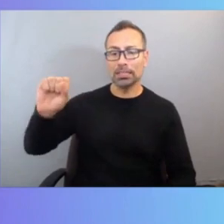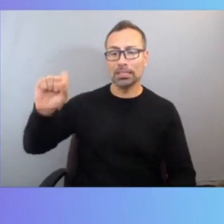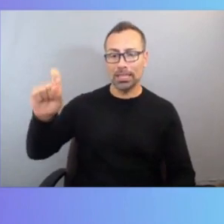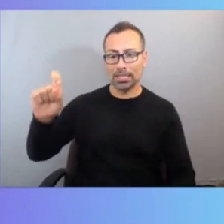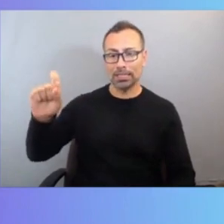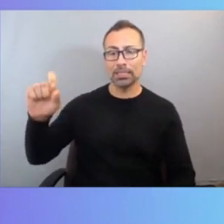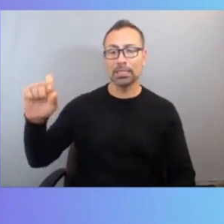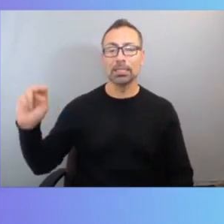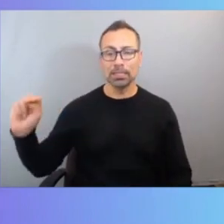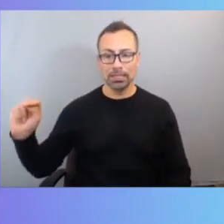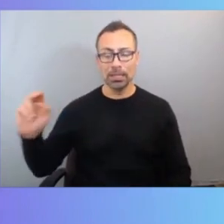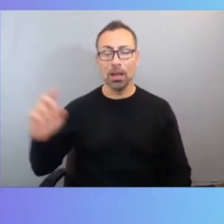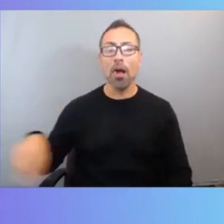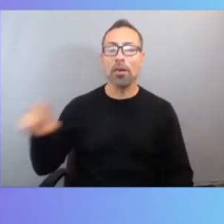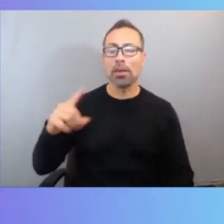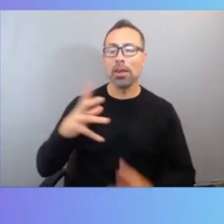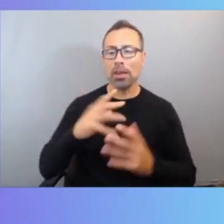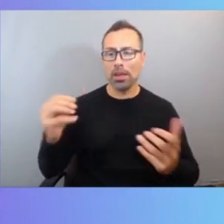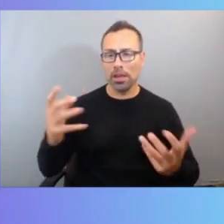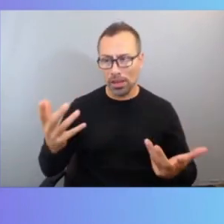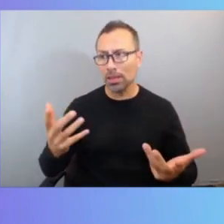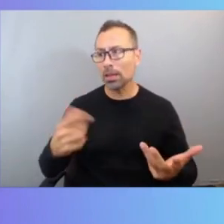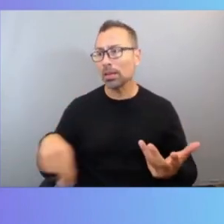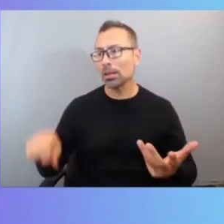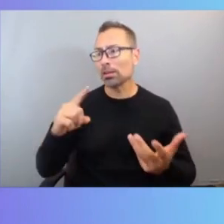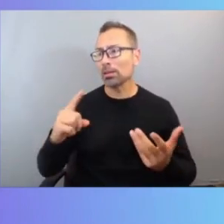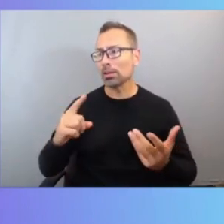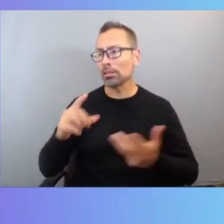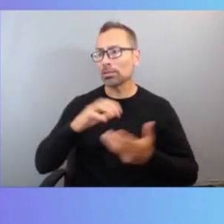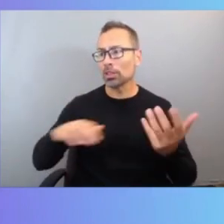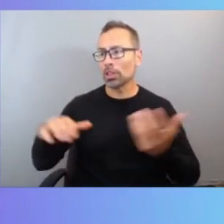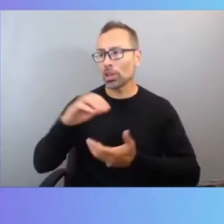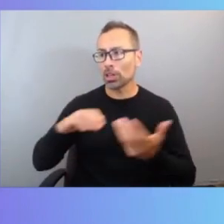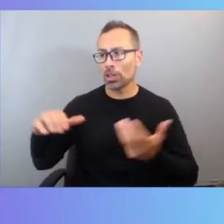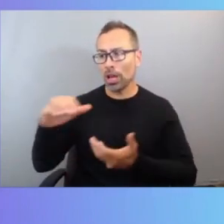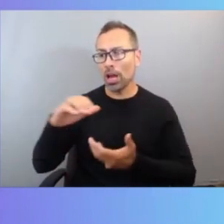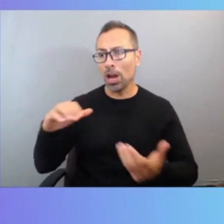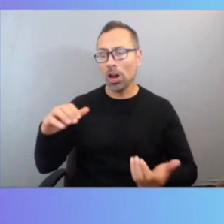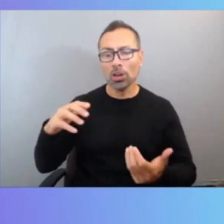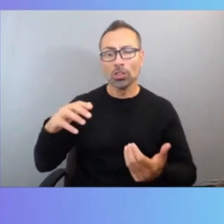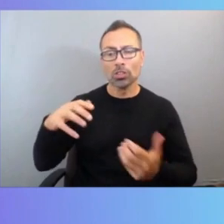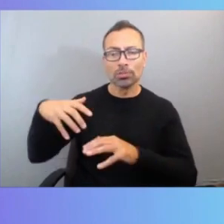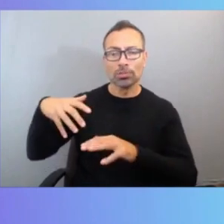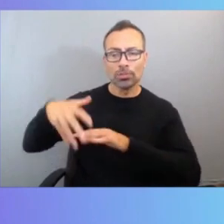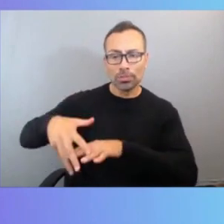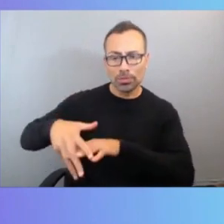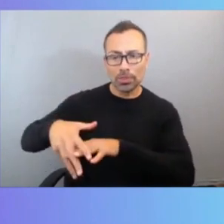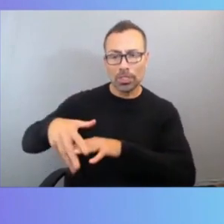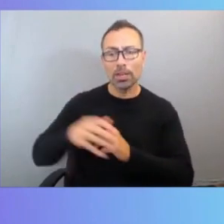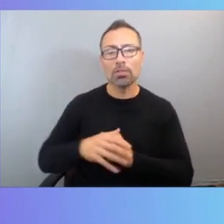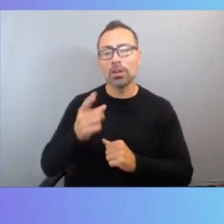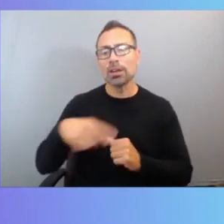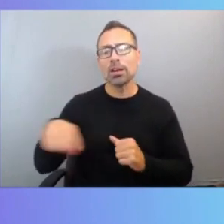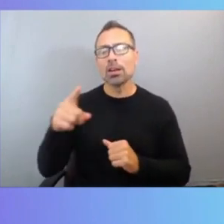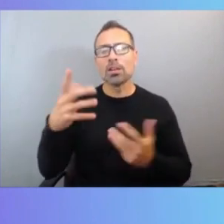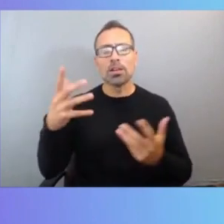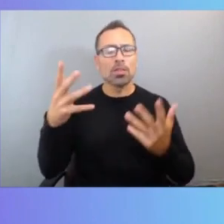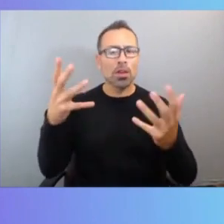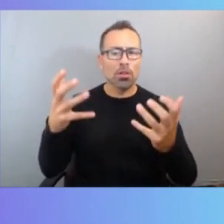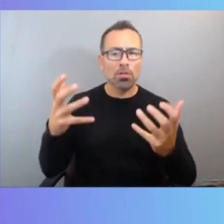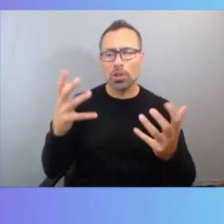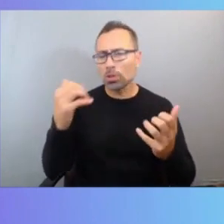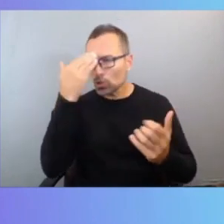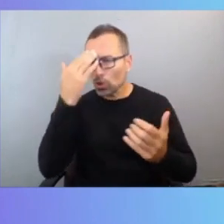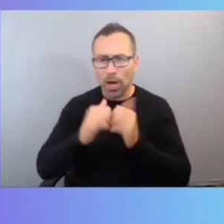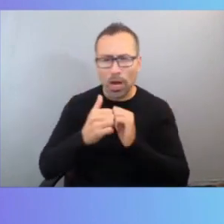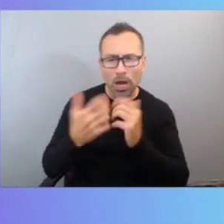the cloud native customers, right? Like they've, they have no experience with NetApp. They really like to, to kick, to kick the tires. Any resources you can recommend for them to really